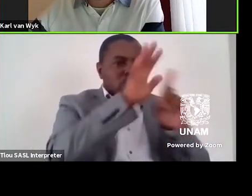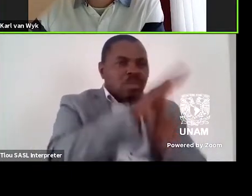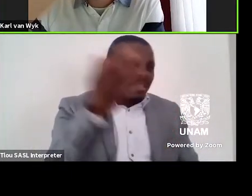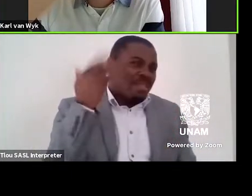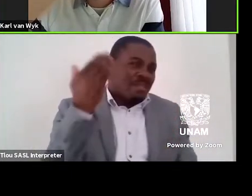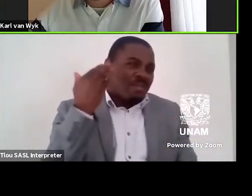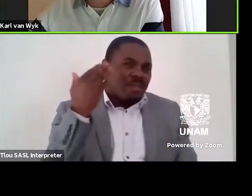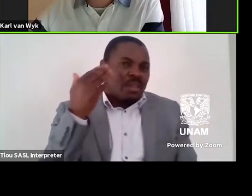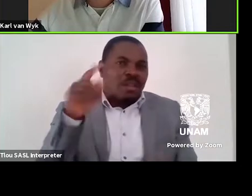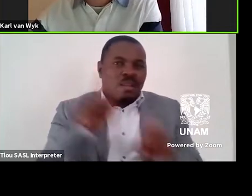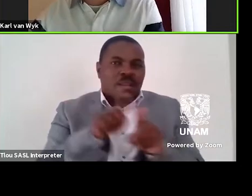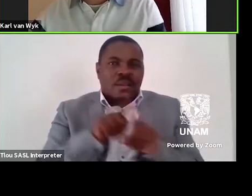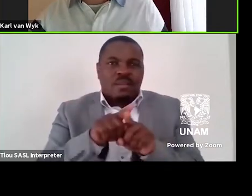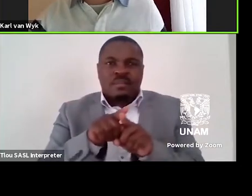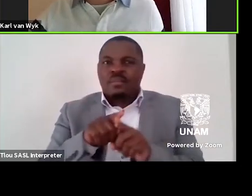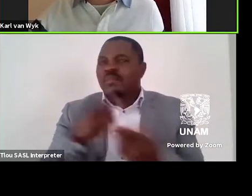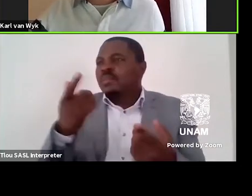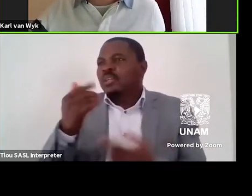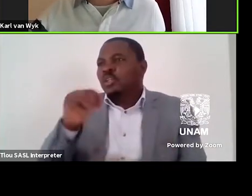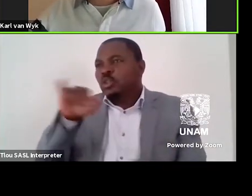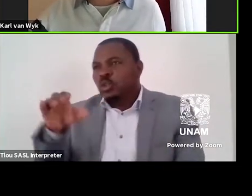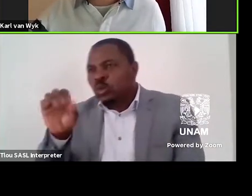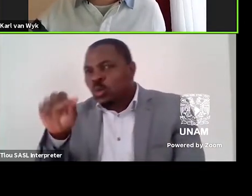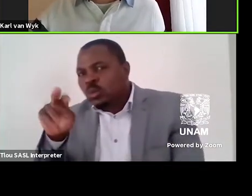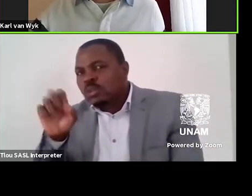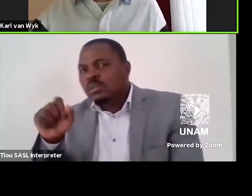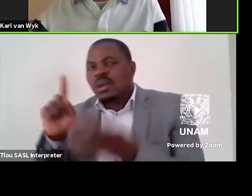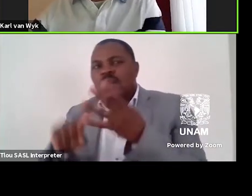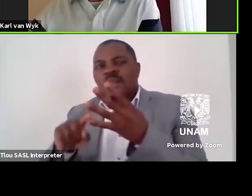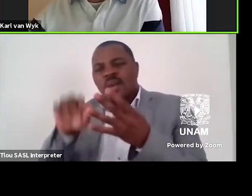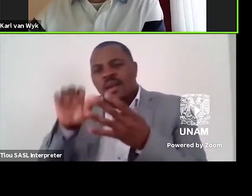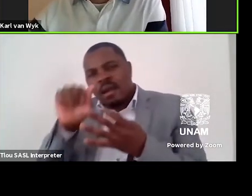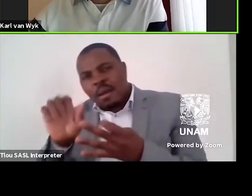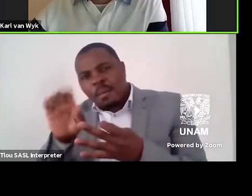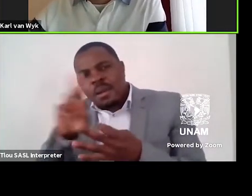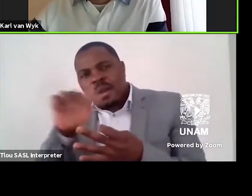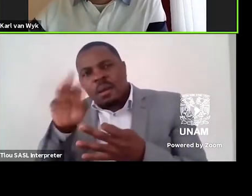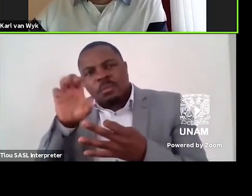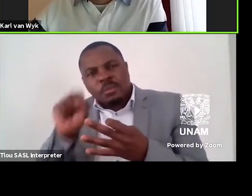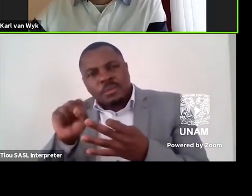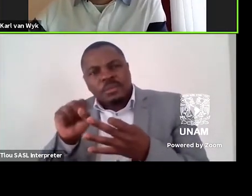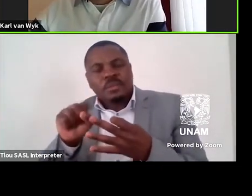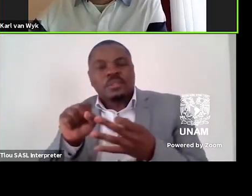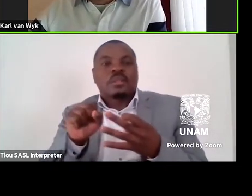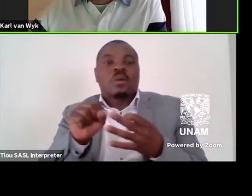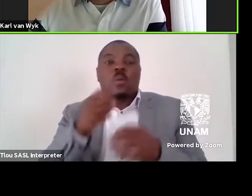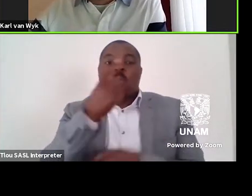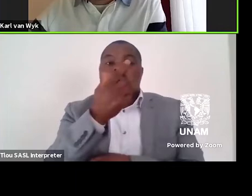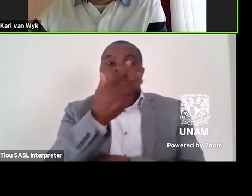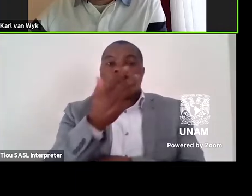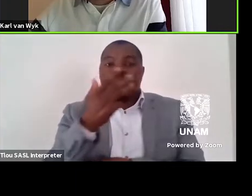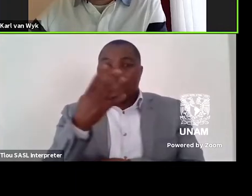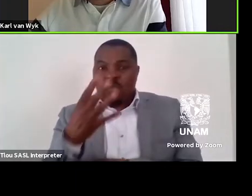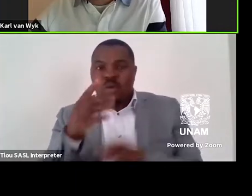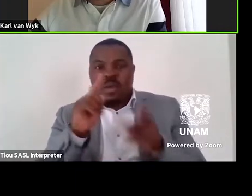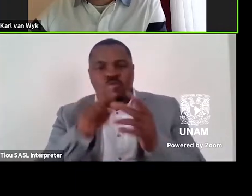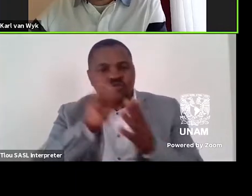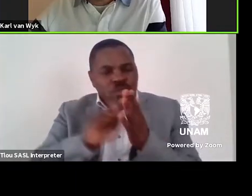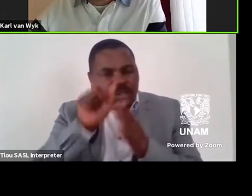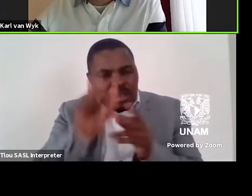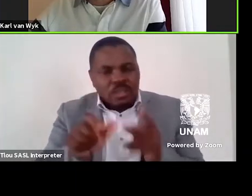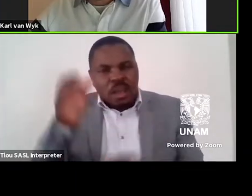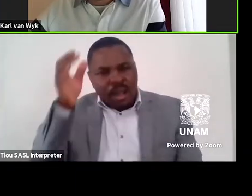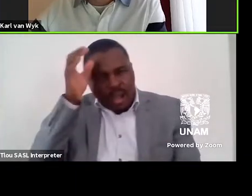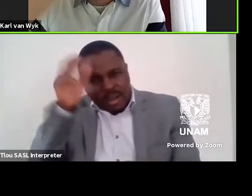other authors such as Keble Jones, Payton and Abrams. After 1994, readers, critics, academics, writers attempted to